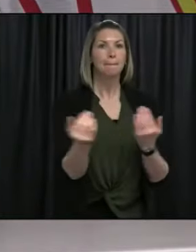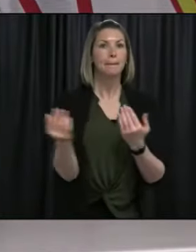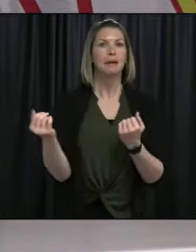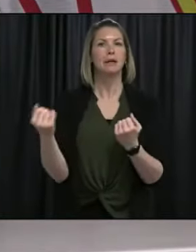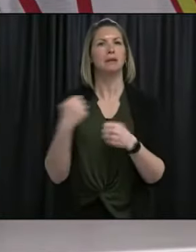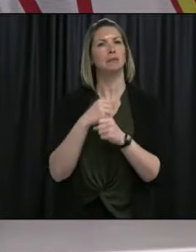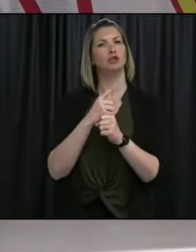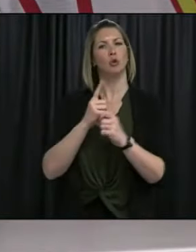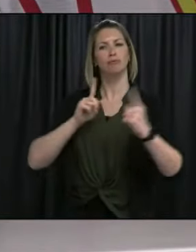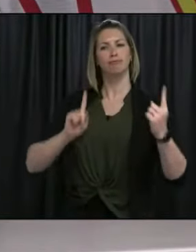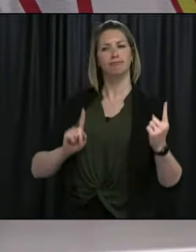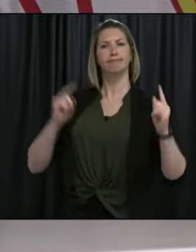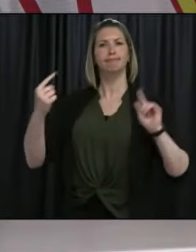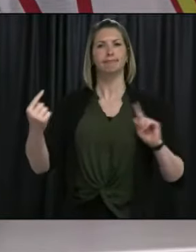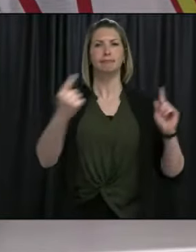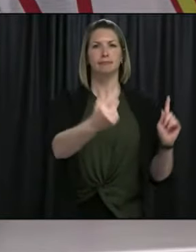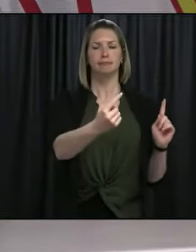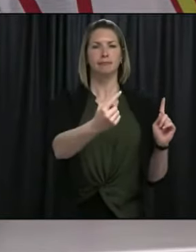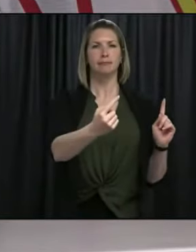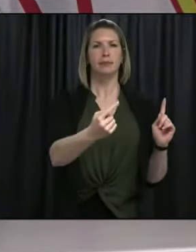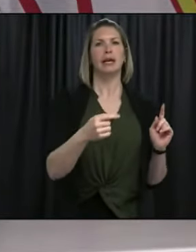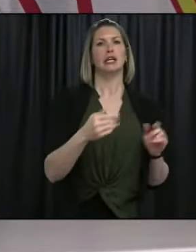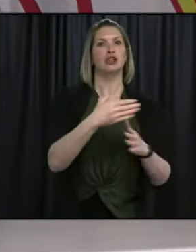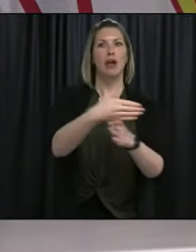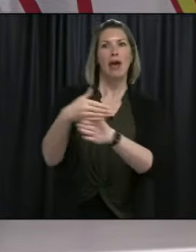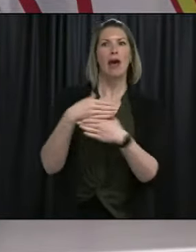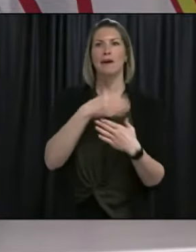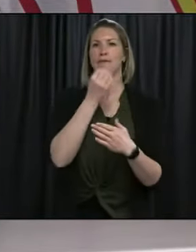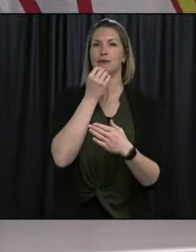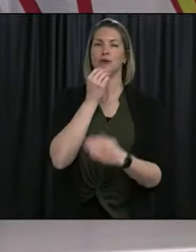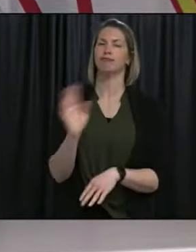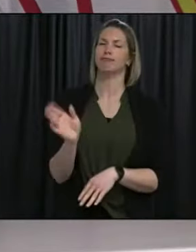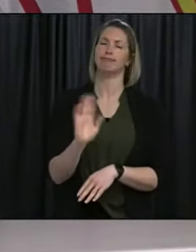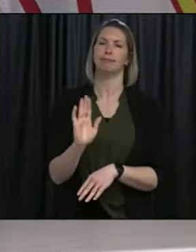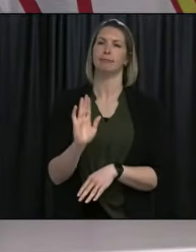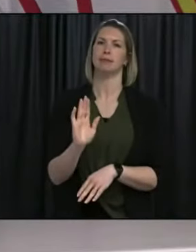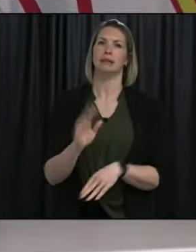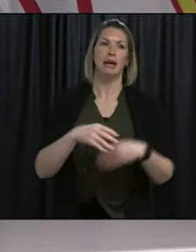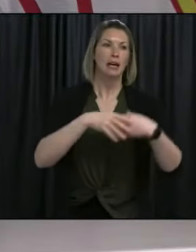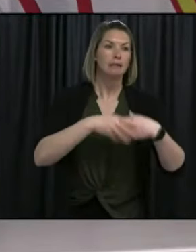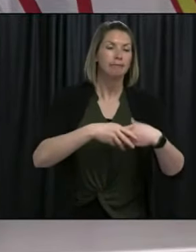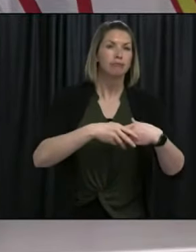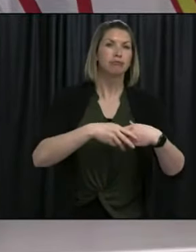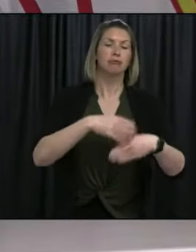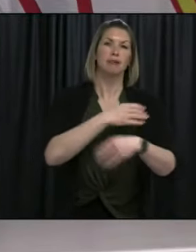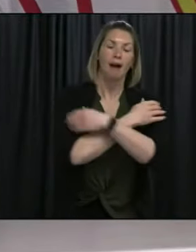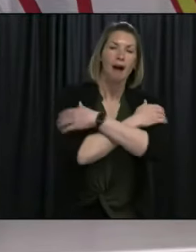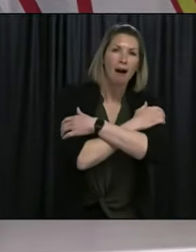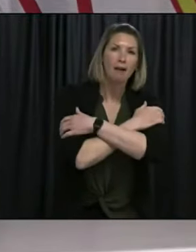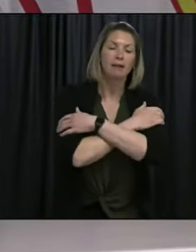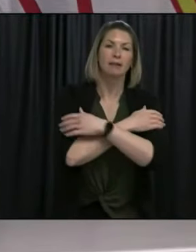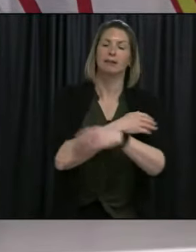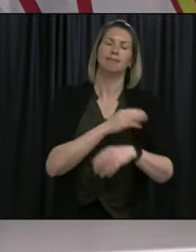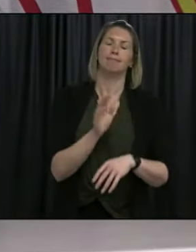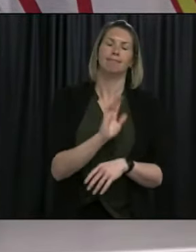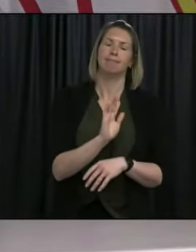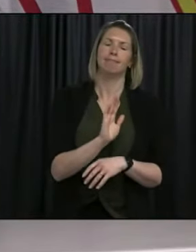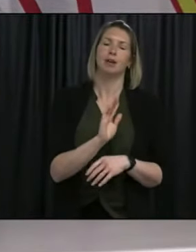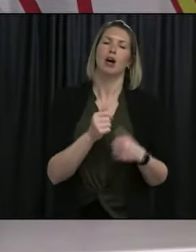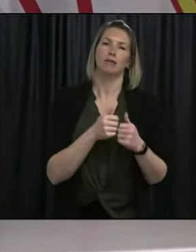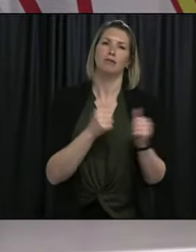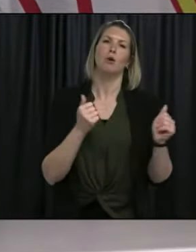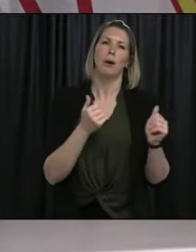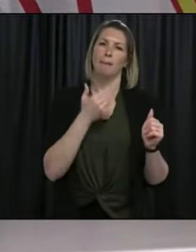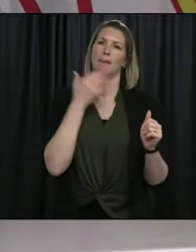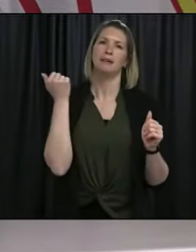themselves. You should not hug or shake hands with anyone who is not in your steady 20. And if you received your first dose of vaccine,